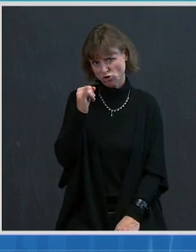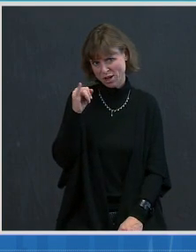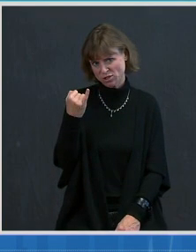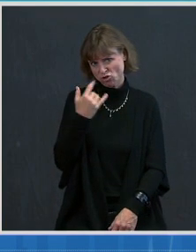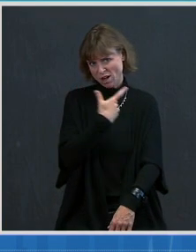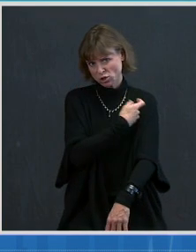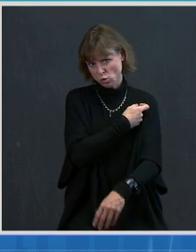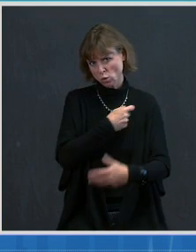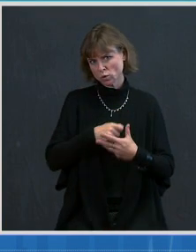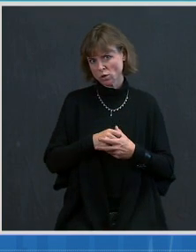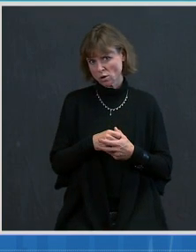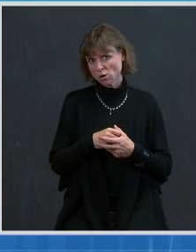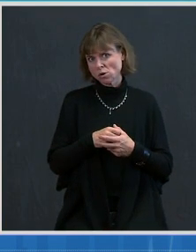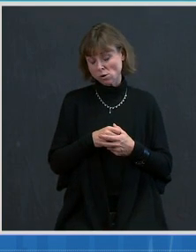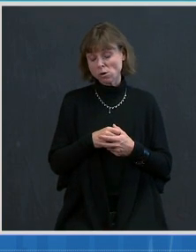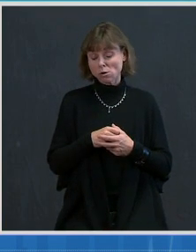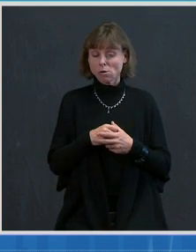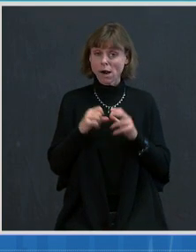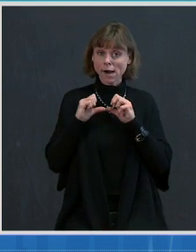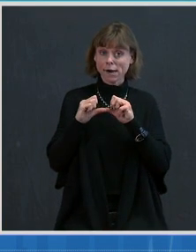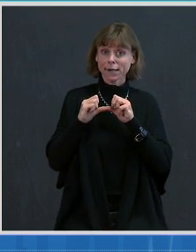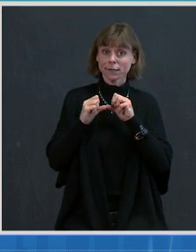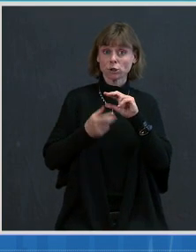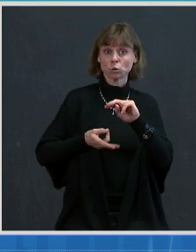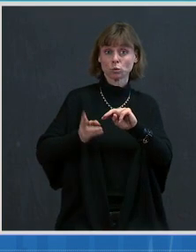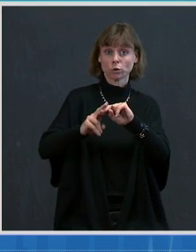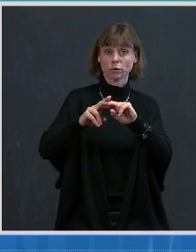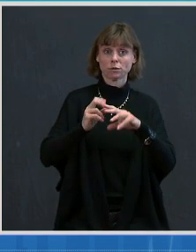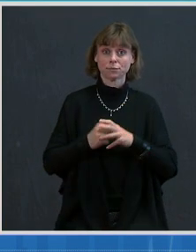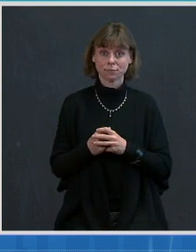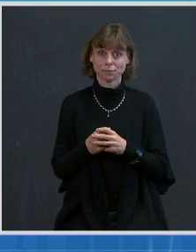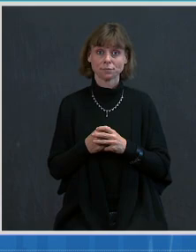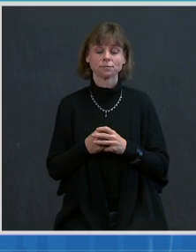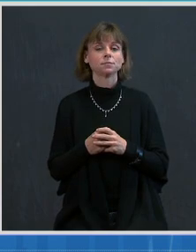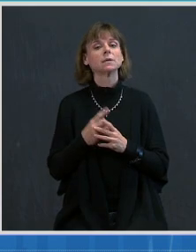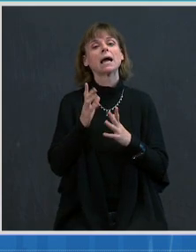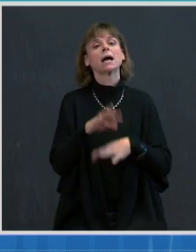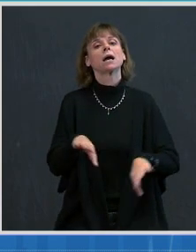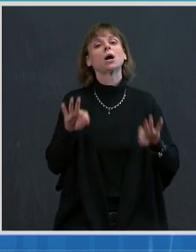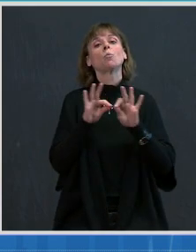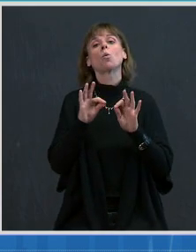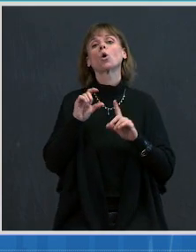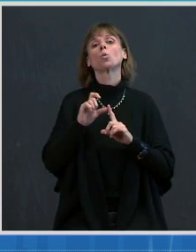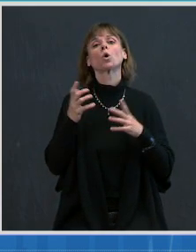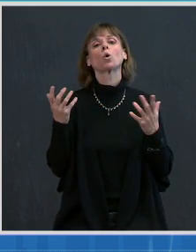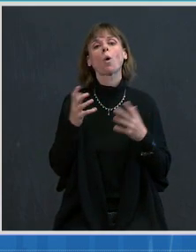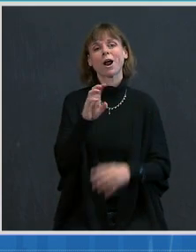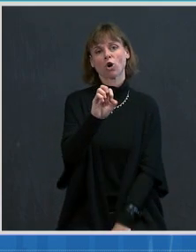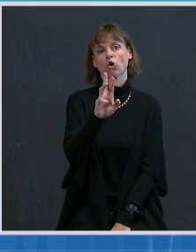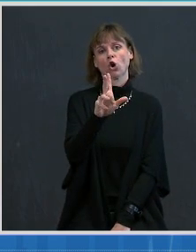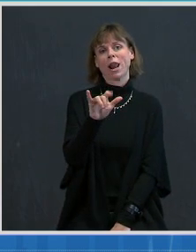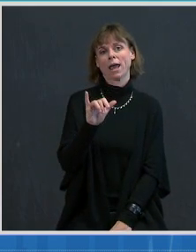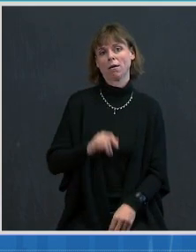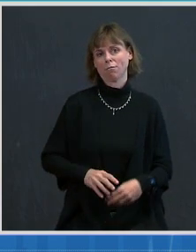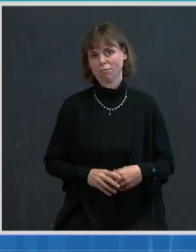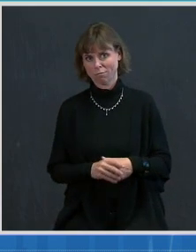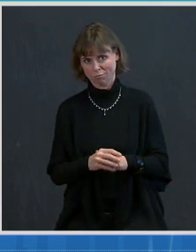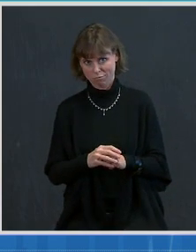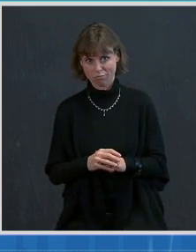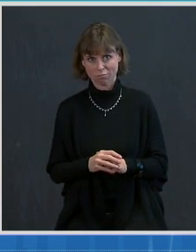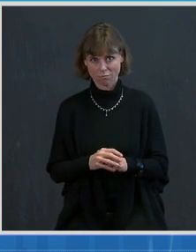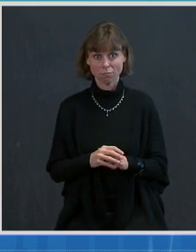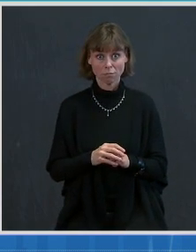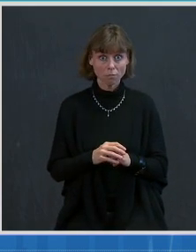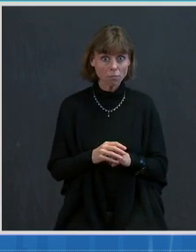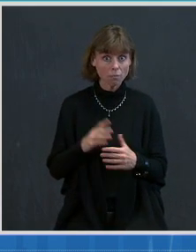So, I think it continues to climb. We're, I think, the key operative word in your question is early. When we get, by the time